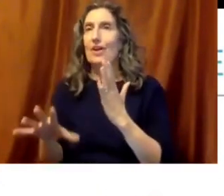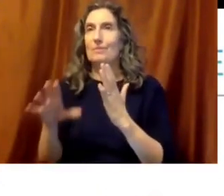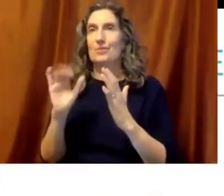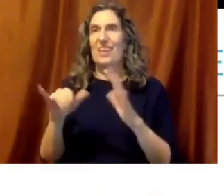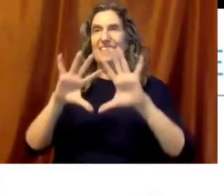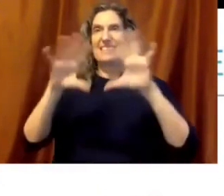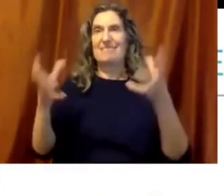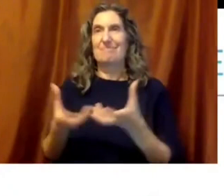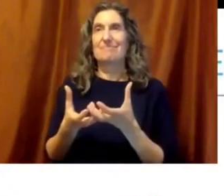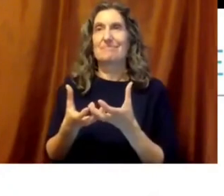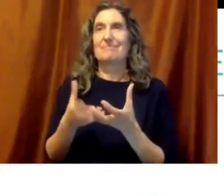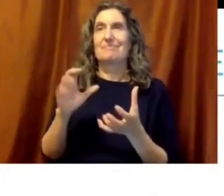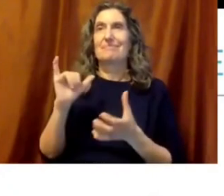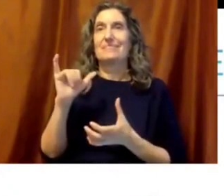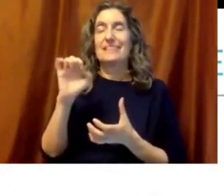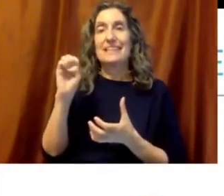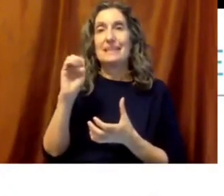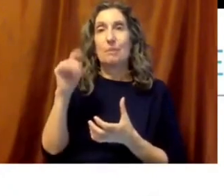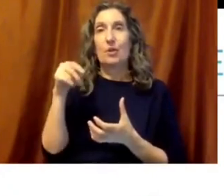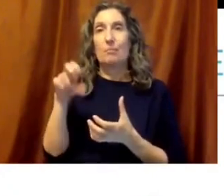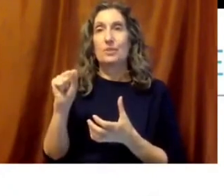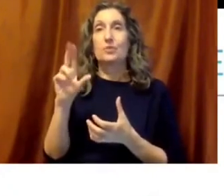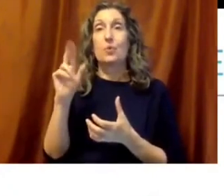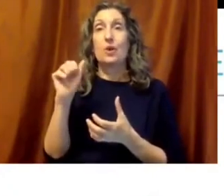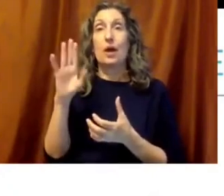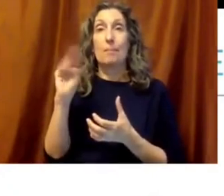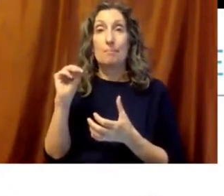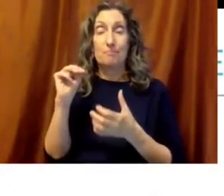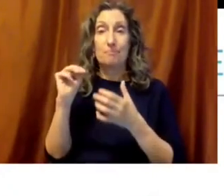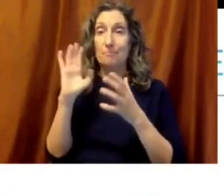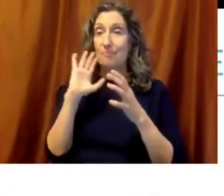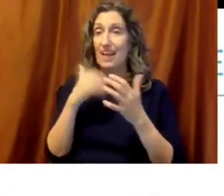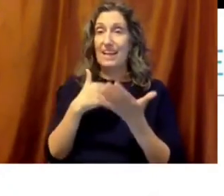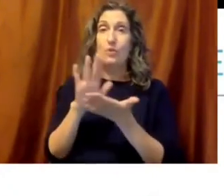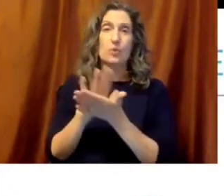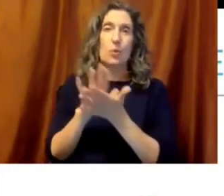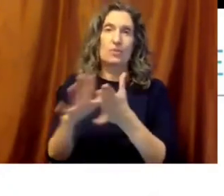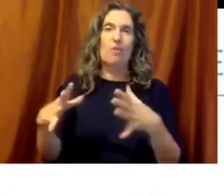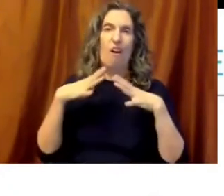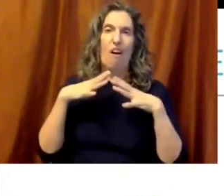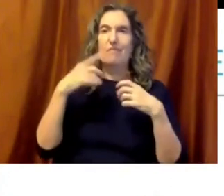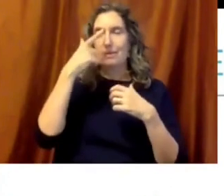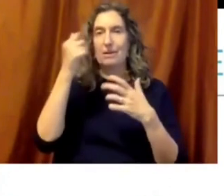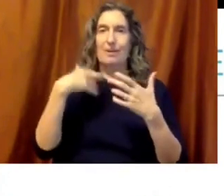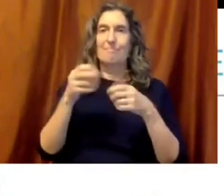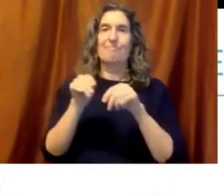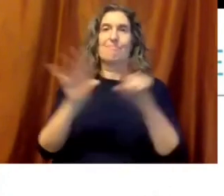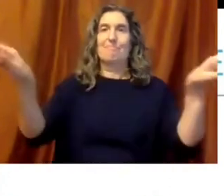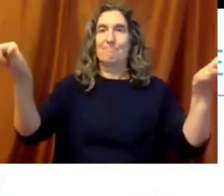pluribus unum. And right now, since the pandemic, of course, and the schools have been out, our staff are all sheltering in place.